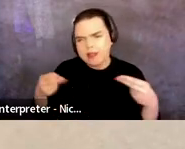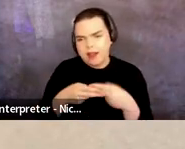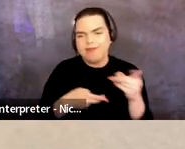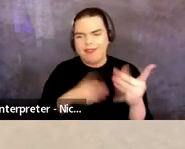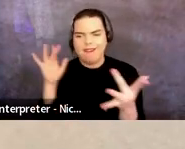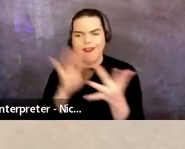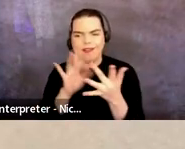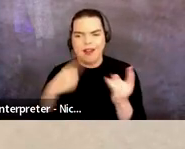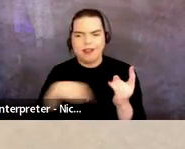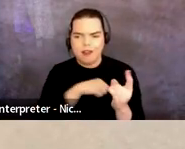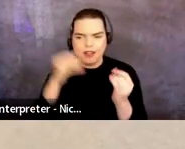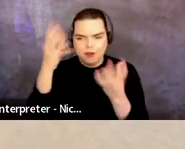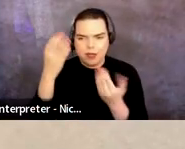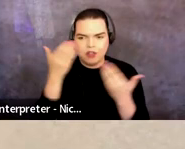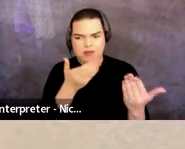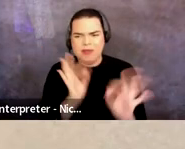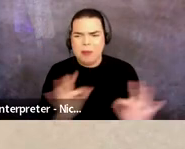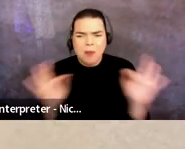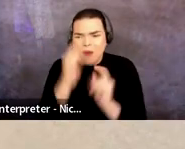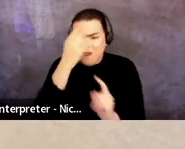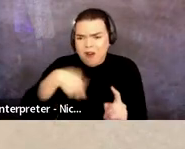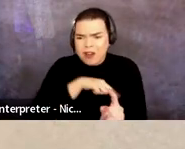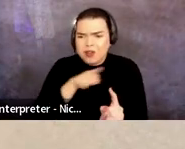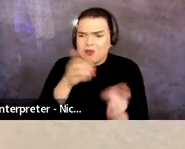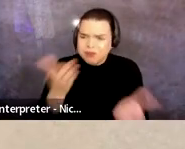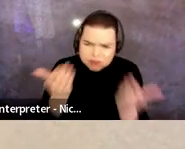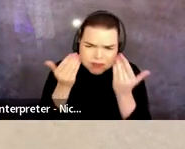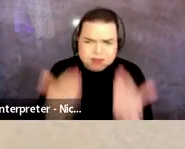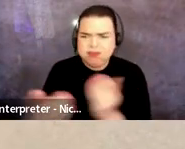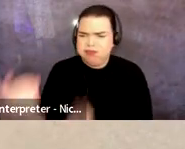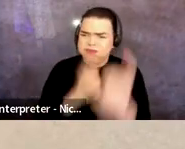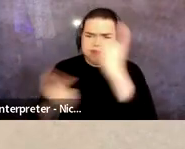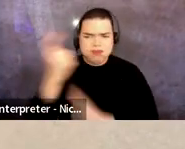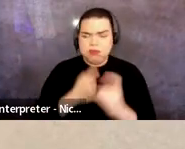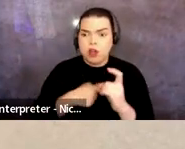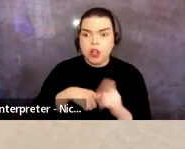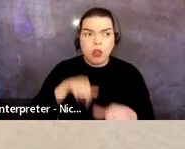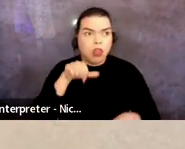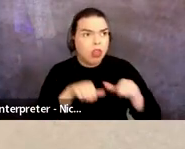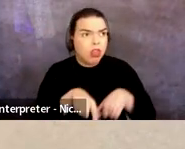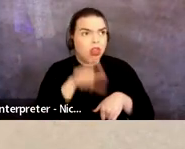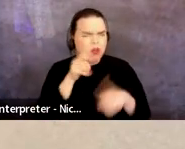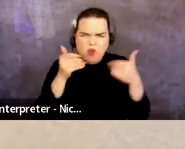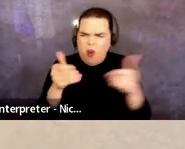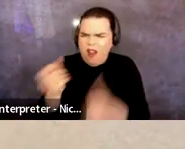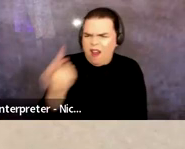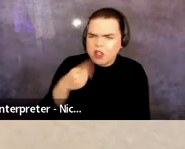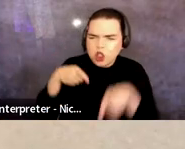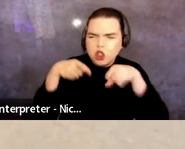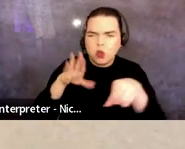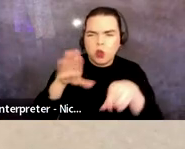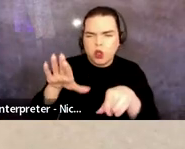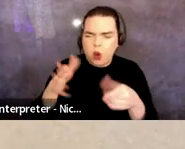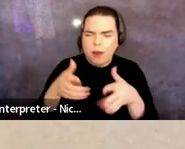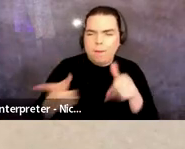important to us that you bring us your questions during your preliminary application process